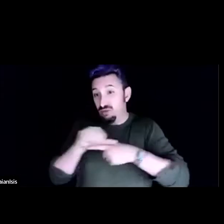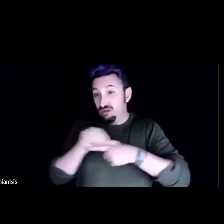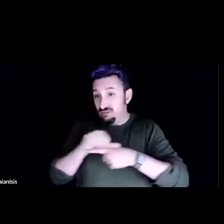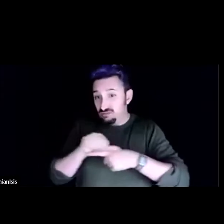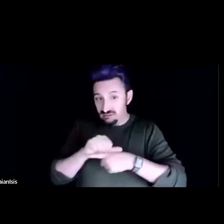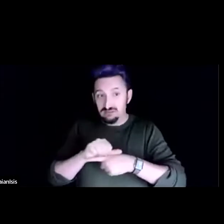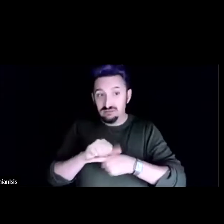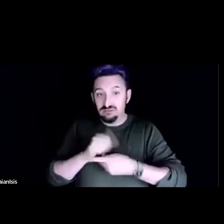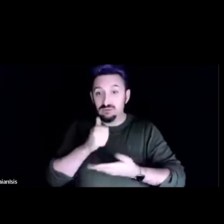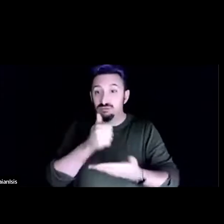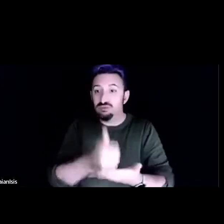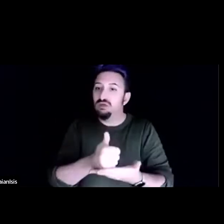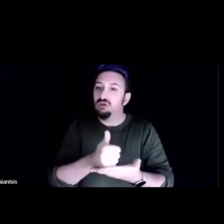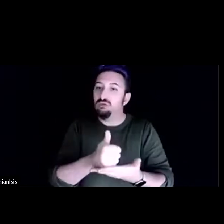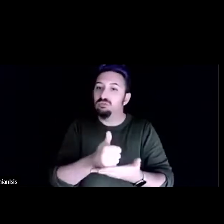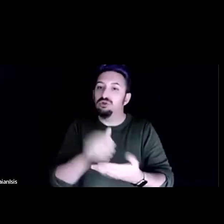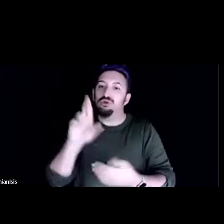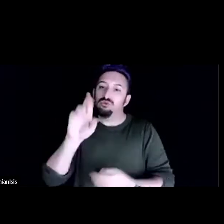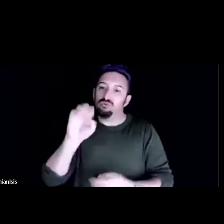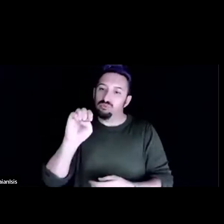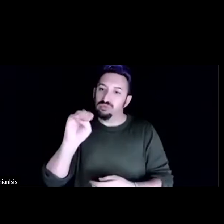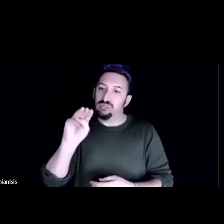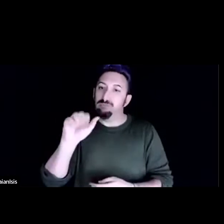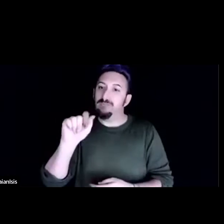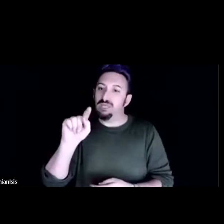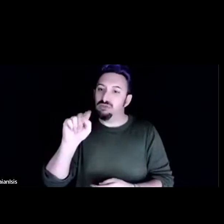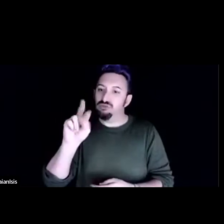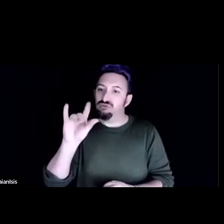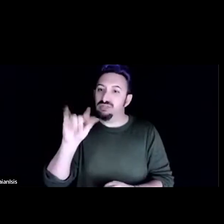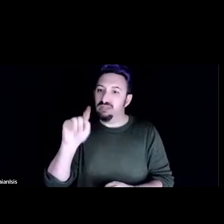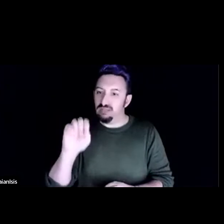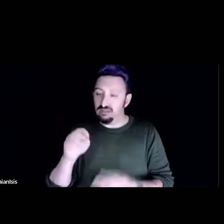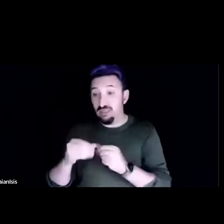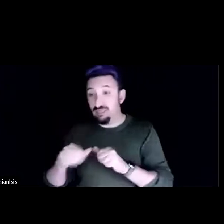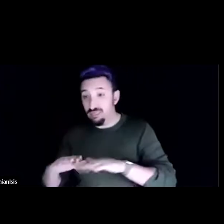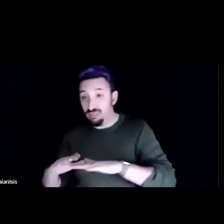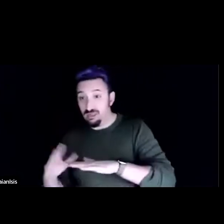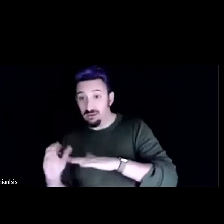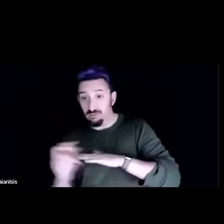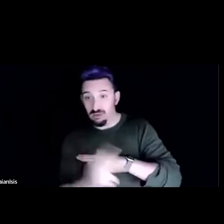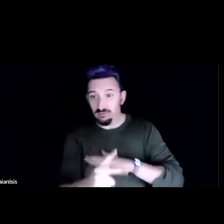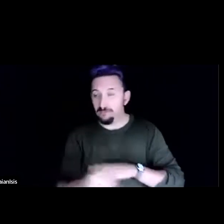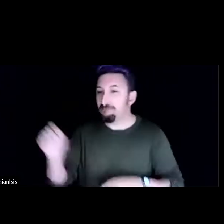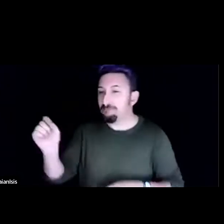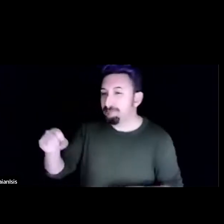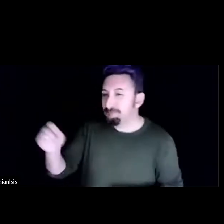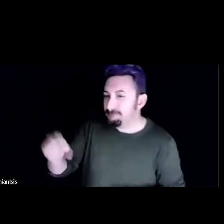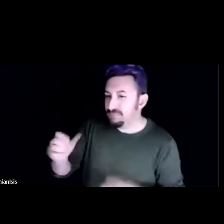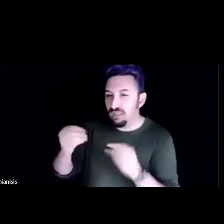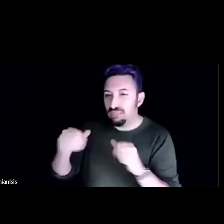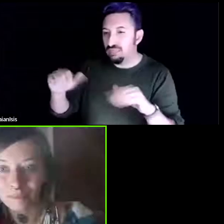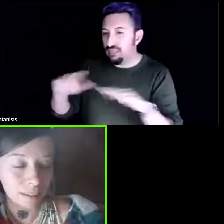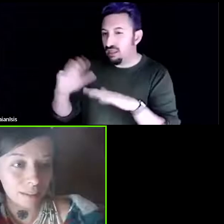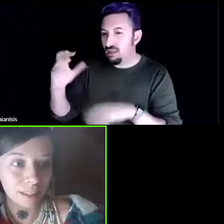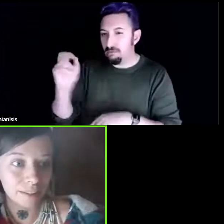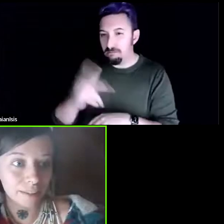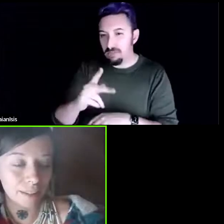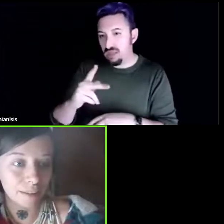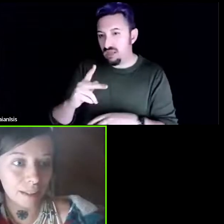rematriate some of that land right land back has been a big theme for many people and